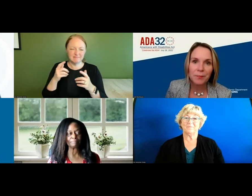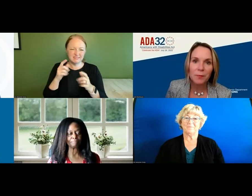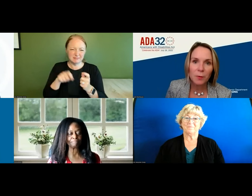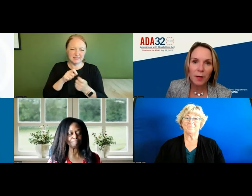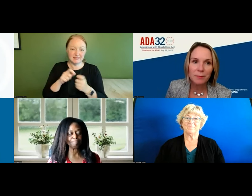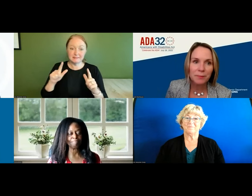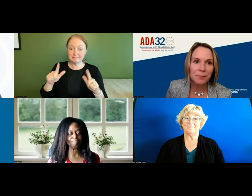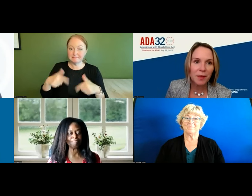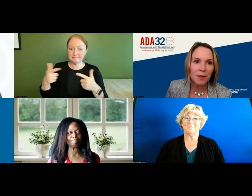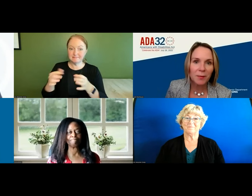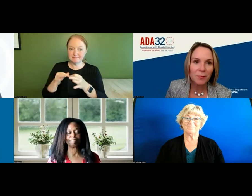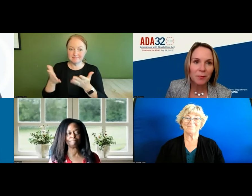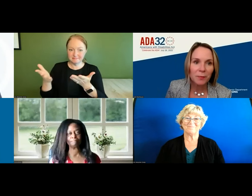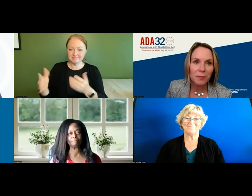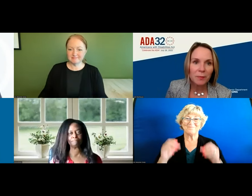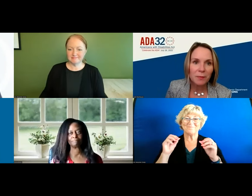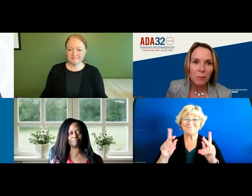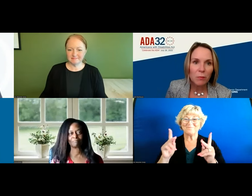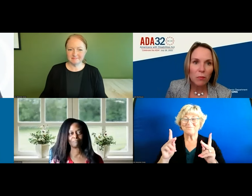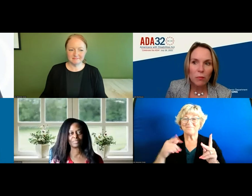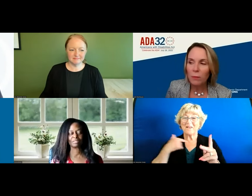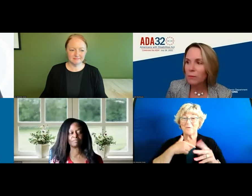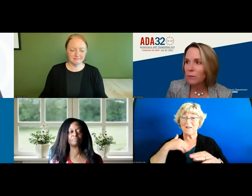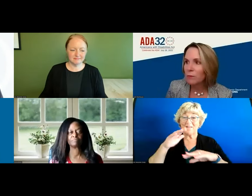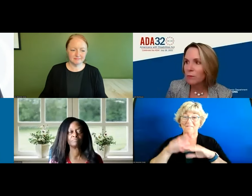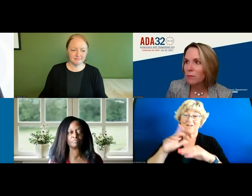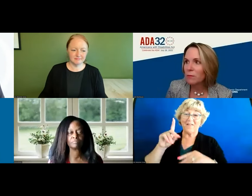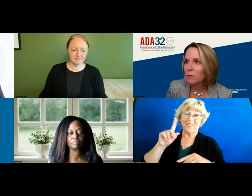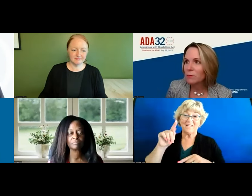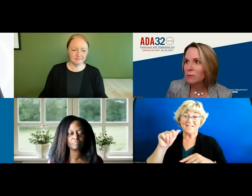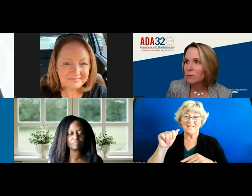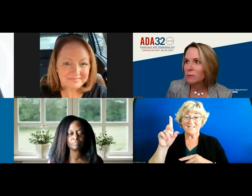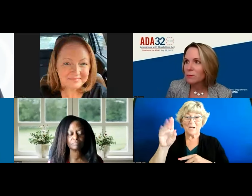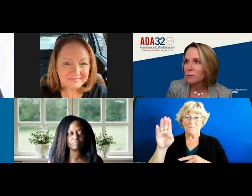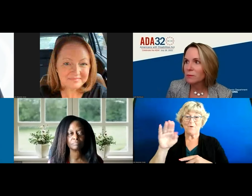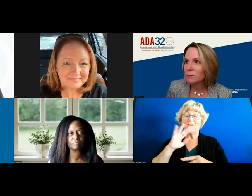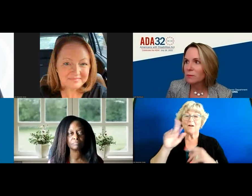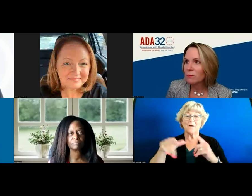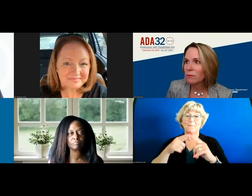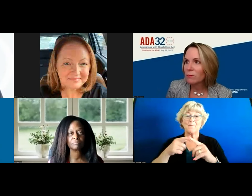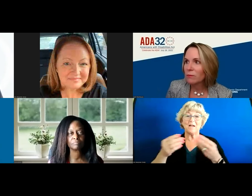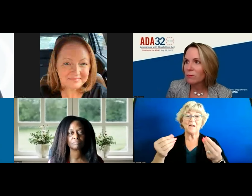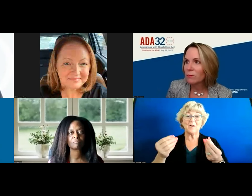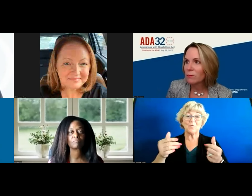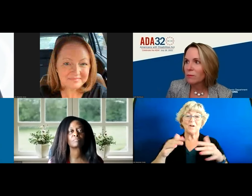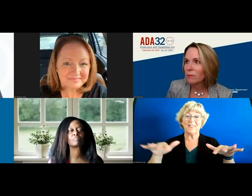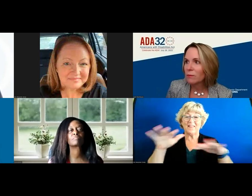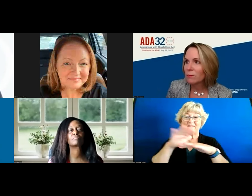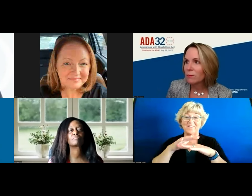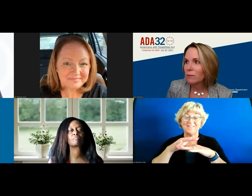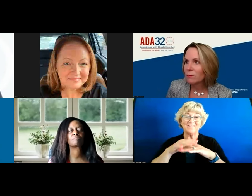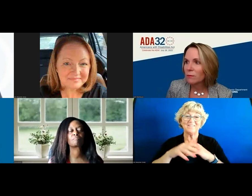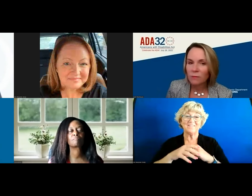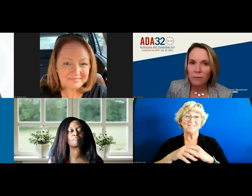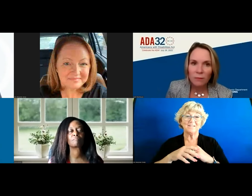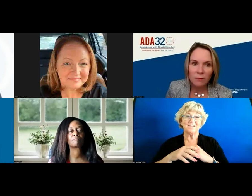specifically great though we do have on the data dashboard a dashboard that addresses ground level falls um and and